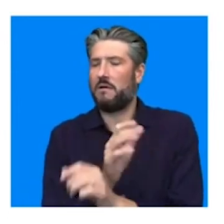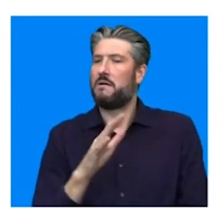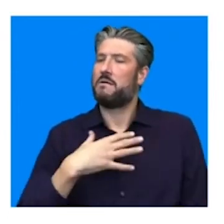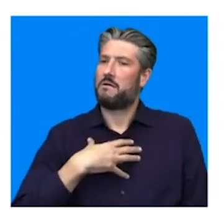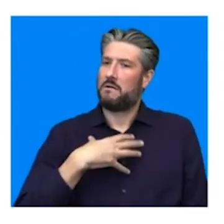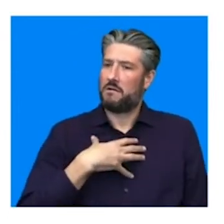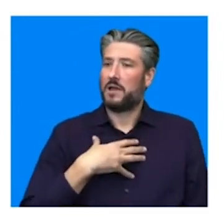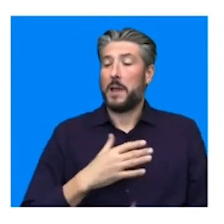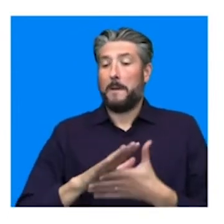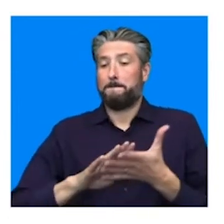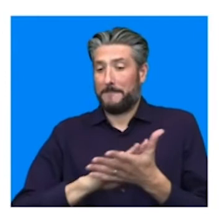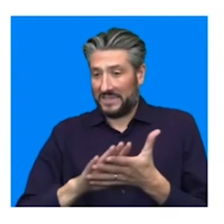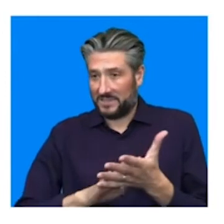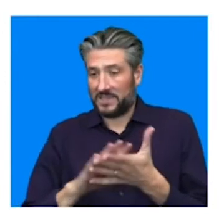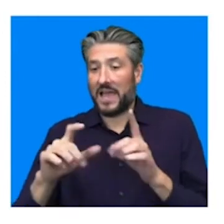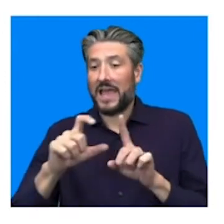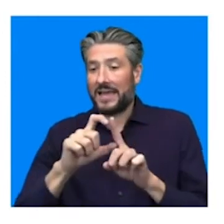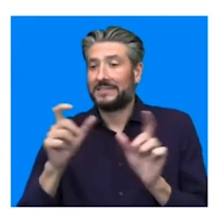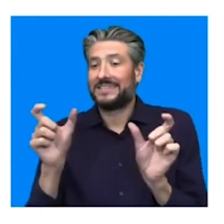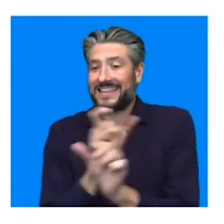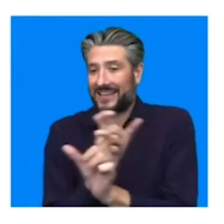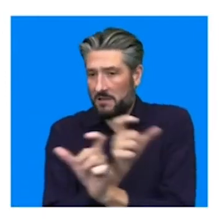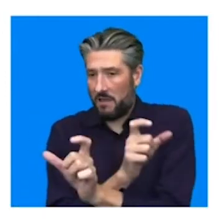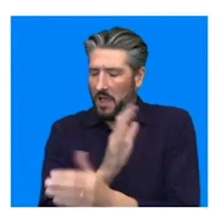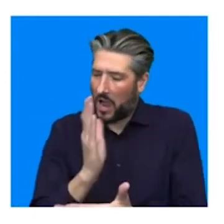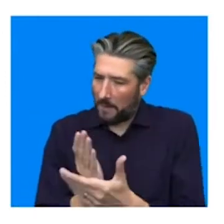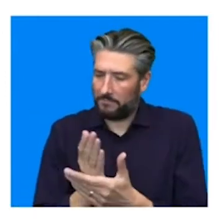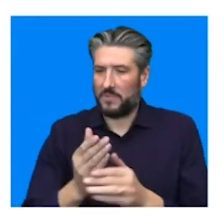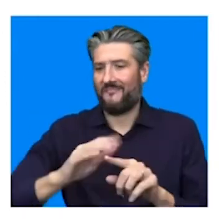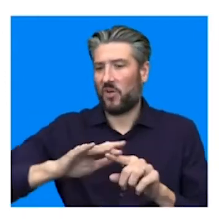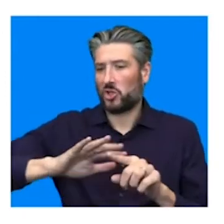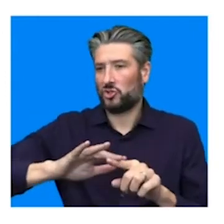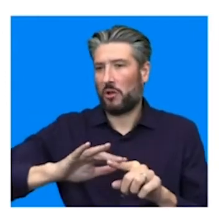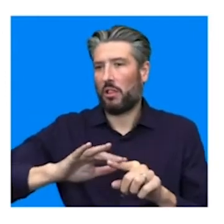dyslexia is a phonological condition and not a visual condition.